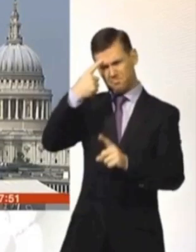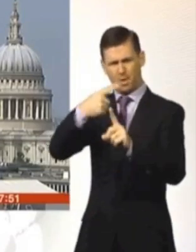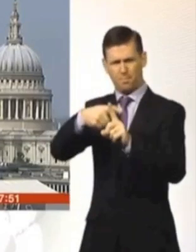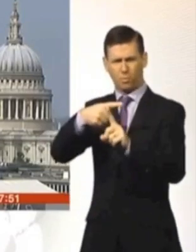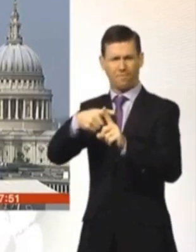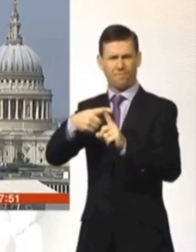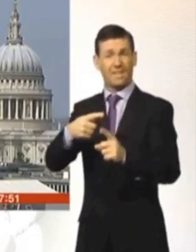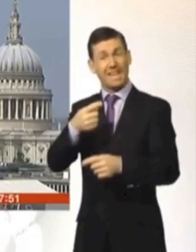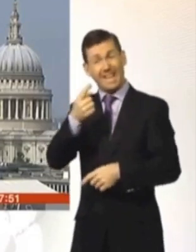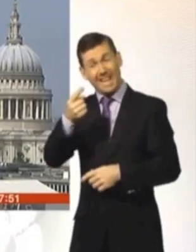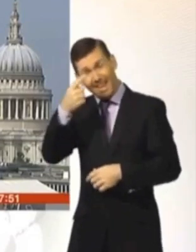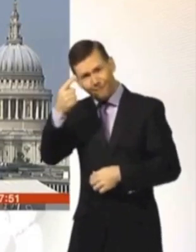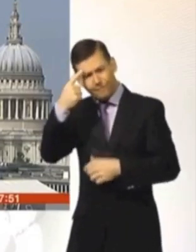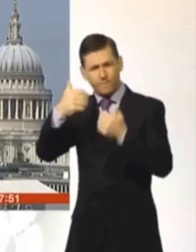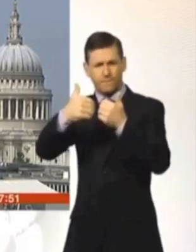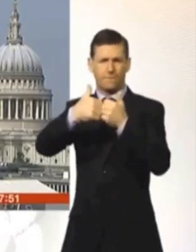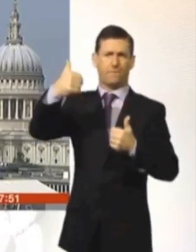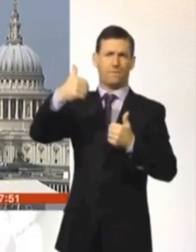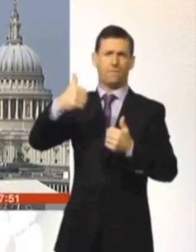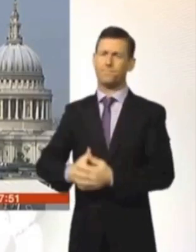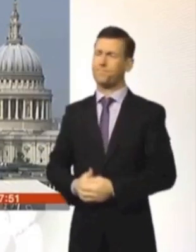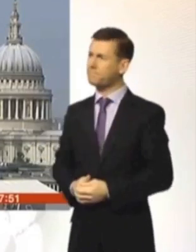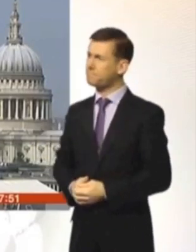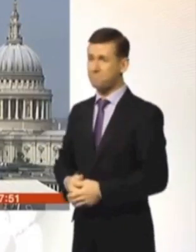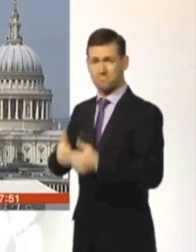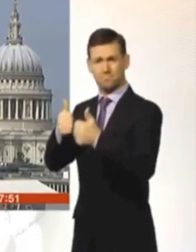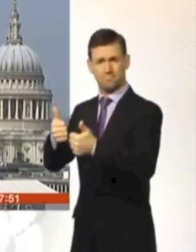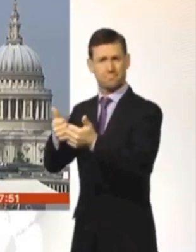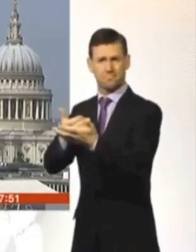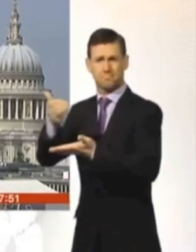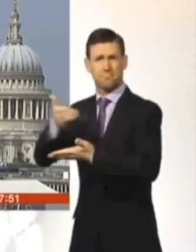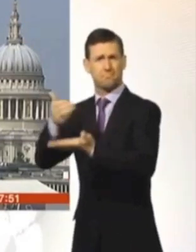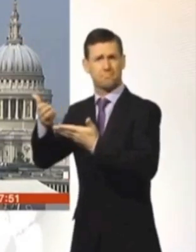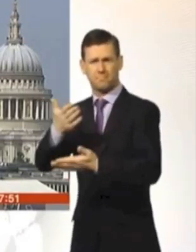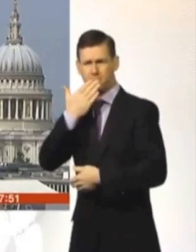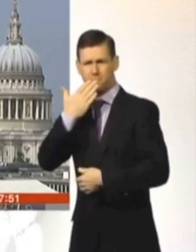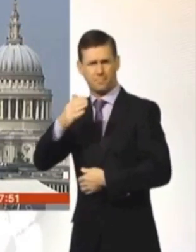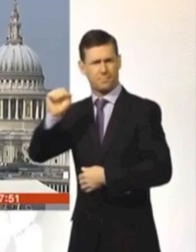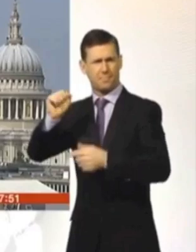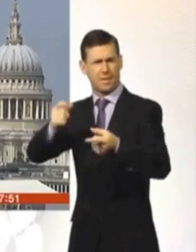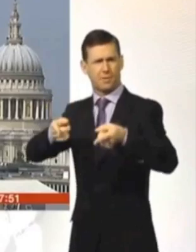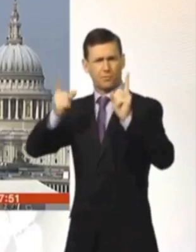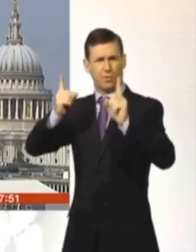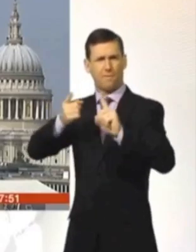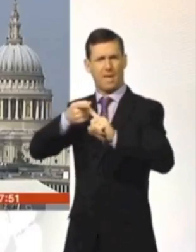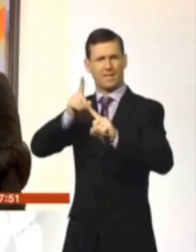development if it does happen for British Airways. Really good to talk to you. Willie Walsh there, Chief Executive of the International Airlines Group.